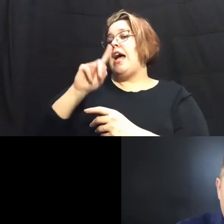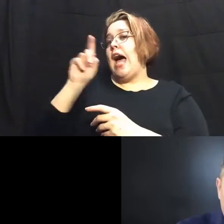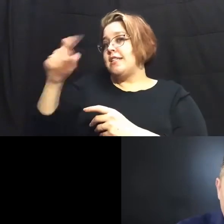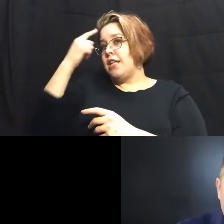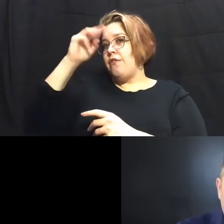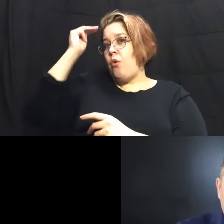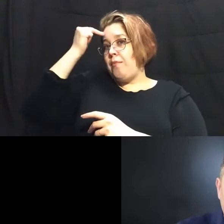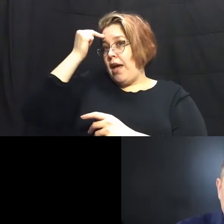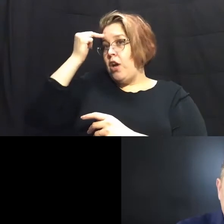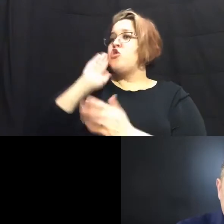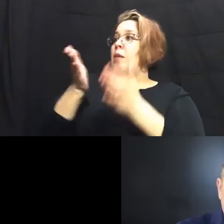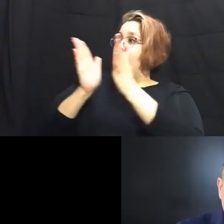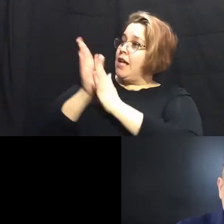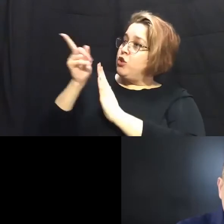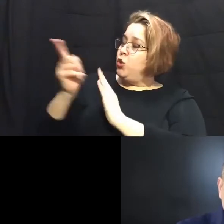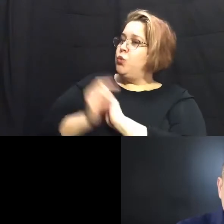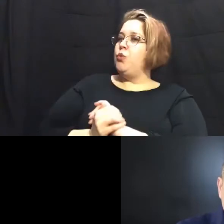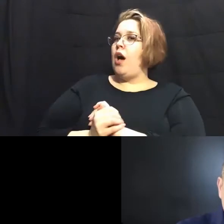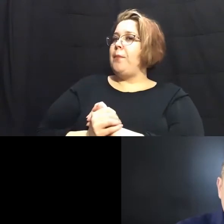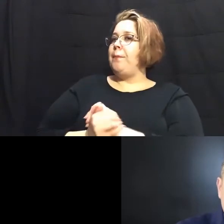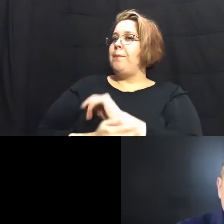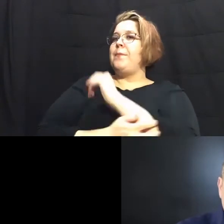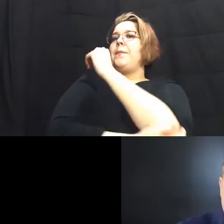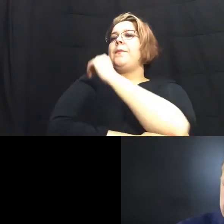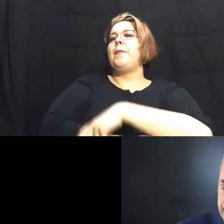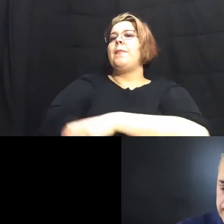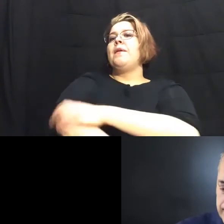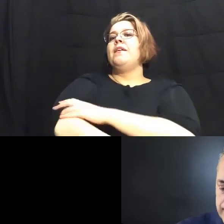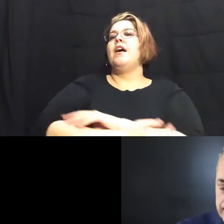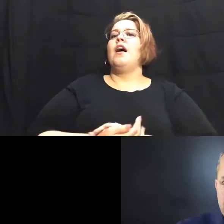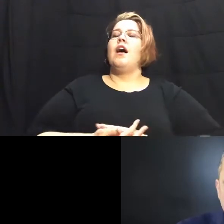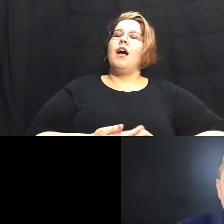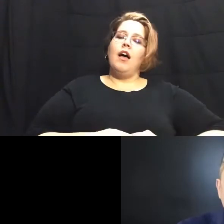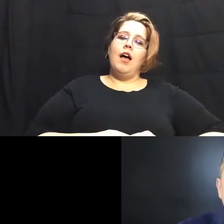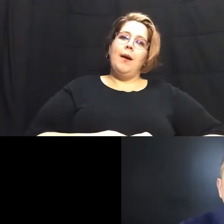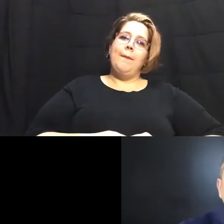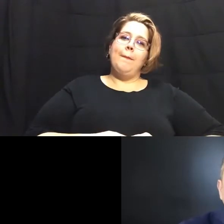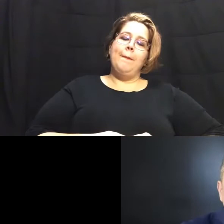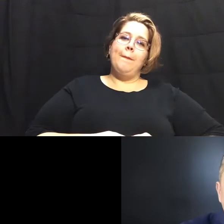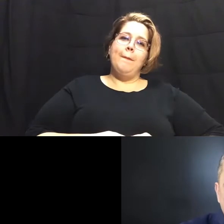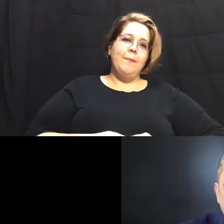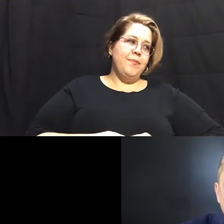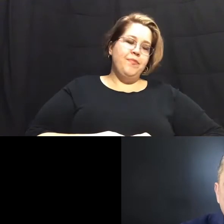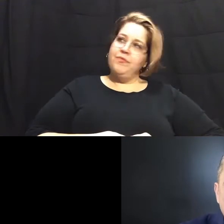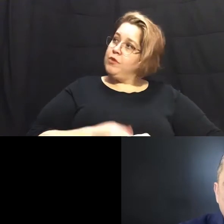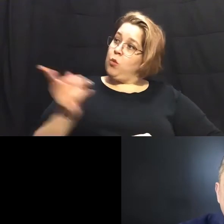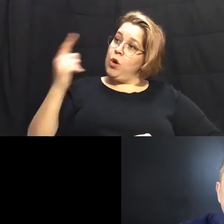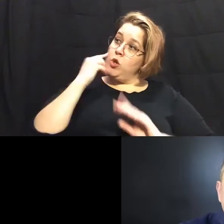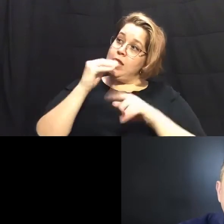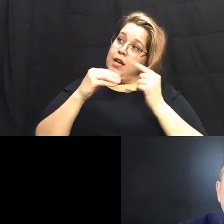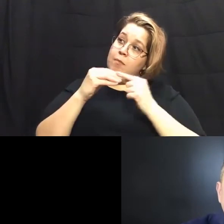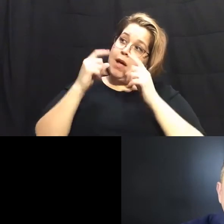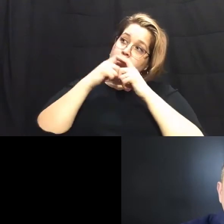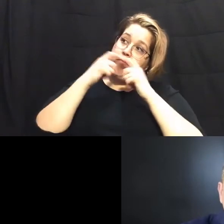ron narenberg so i'll ask you um um um what do you think of mask wearing